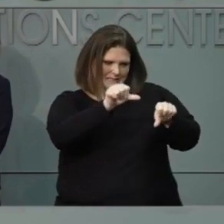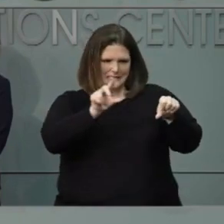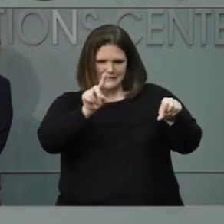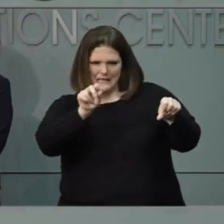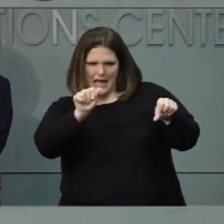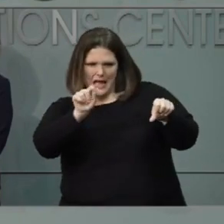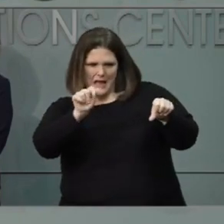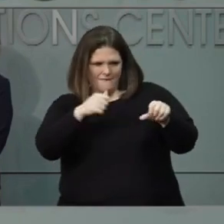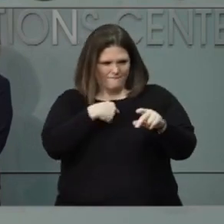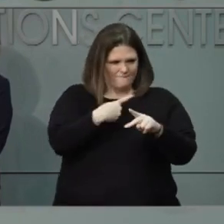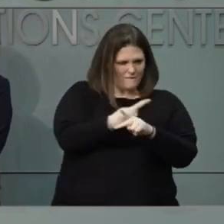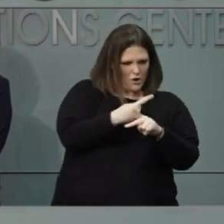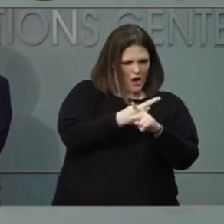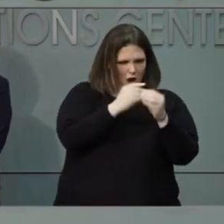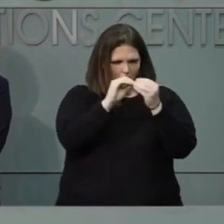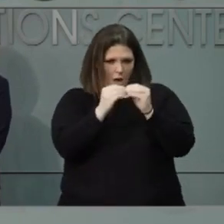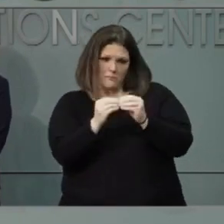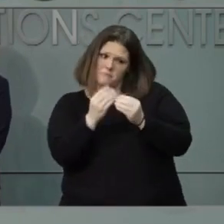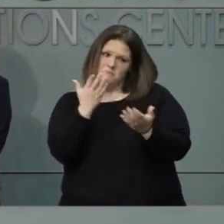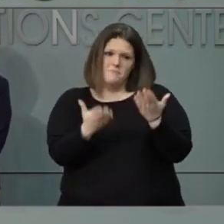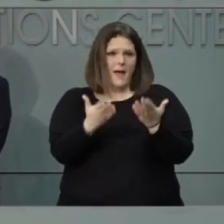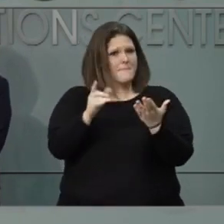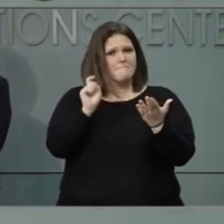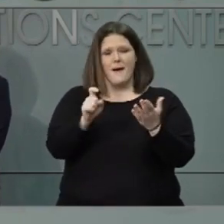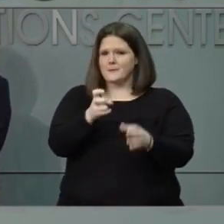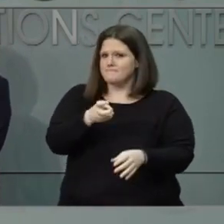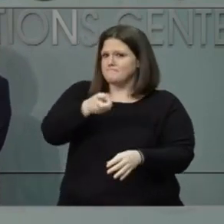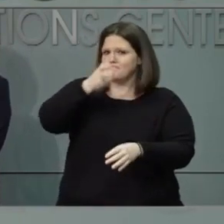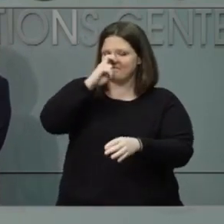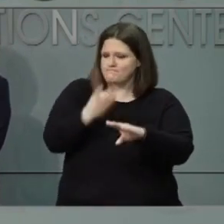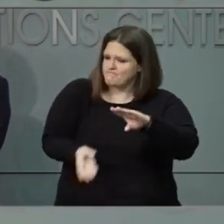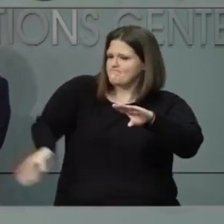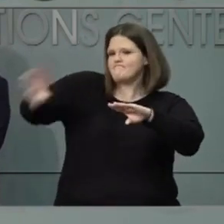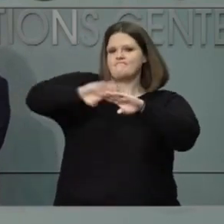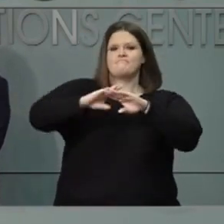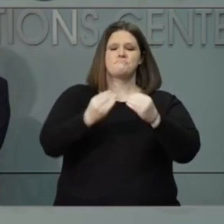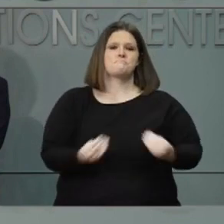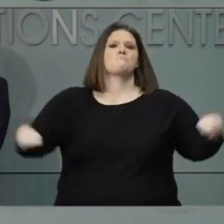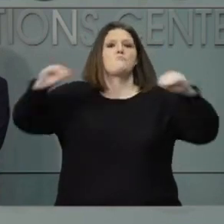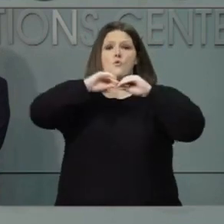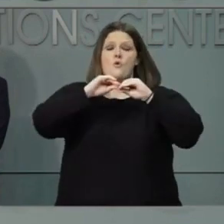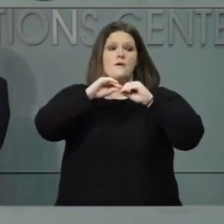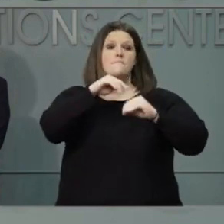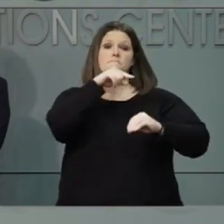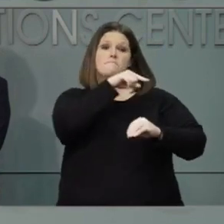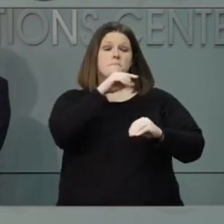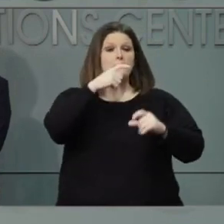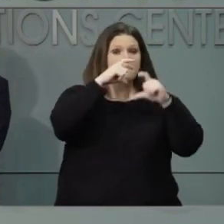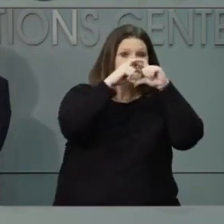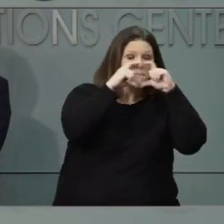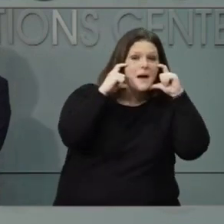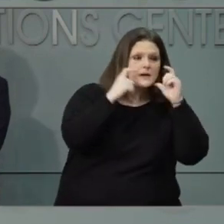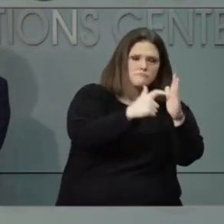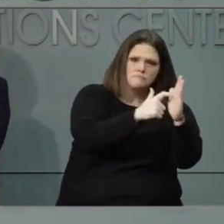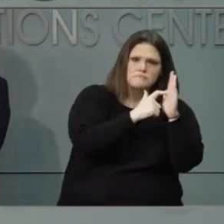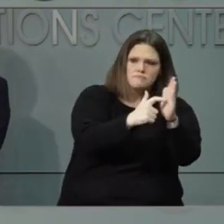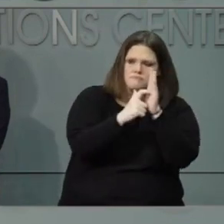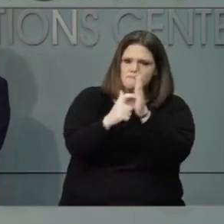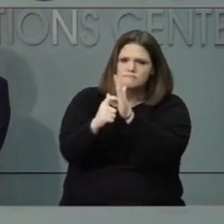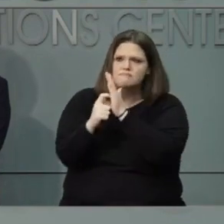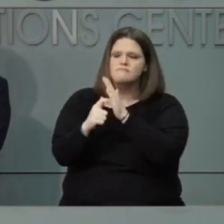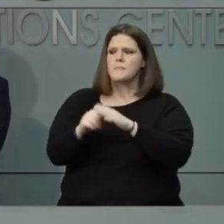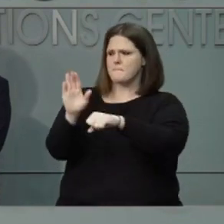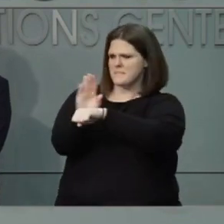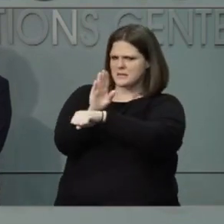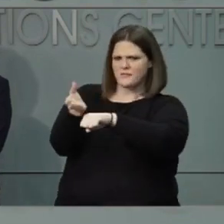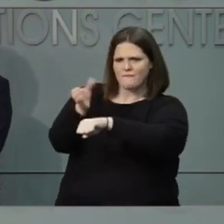and what additional we might need to do. This mask mandate, ratcheting up on it and ratcheting up on enforcement and compliance and